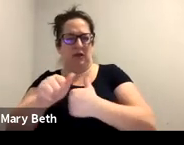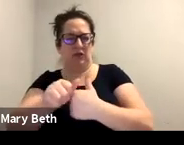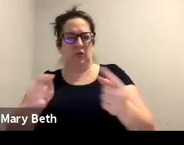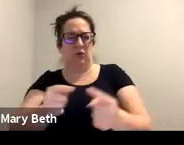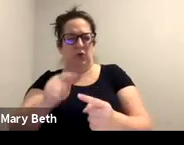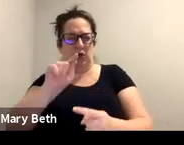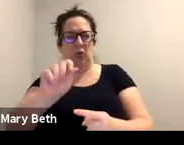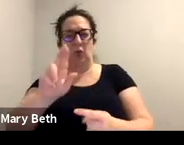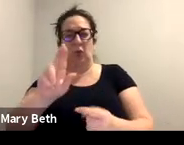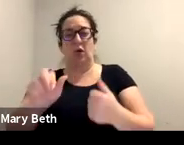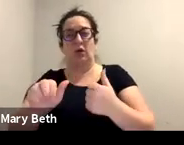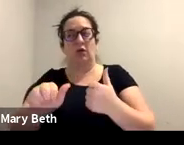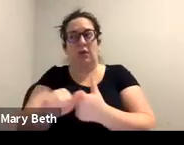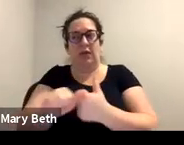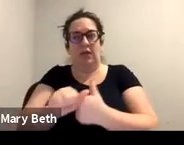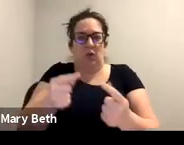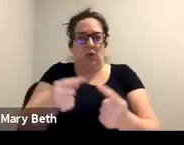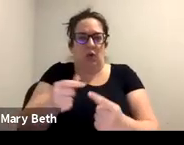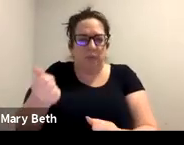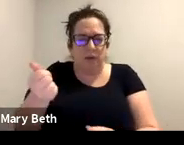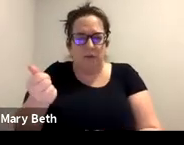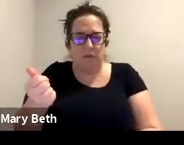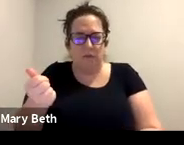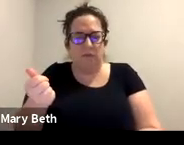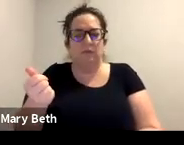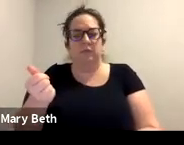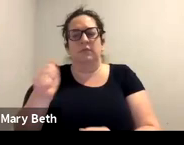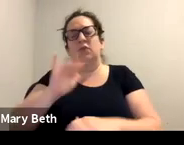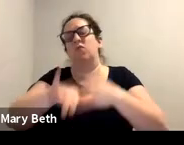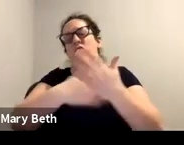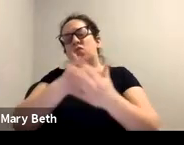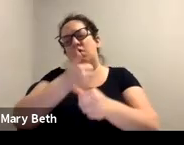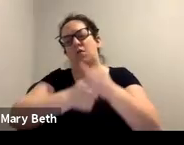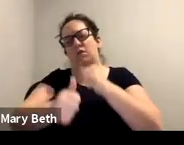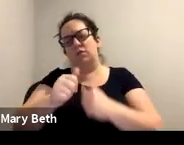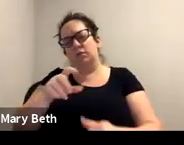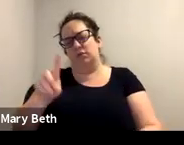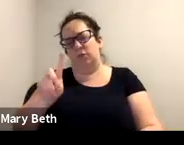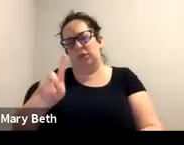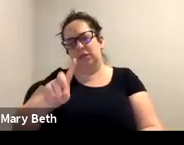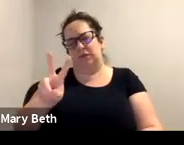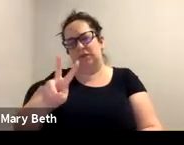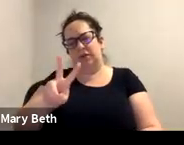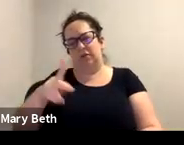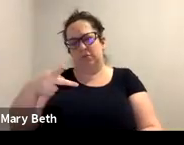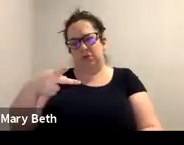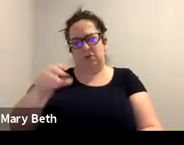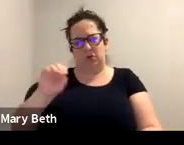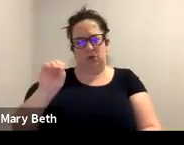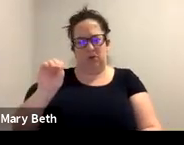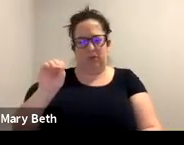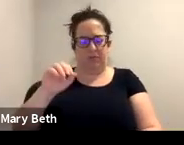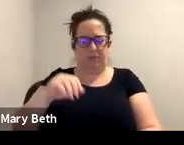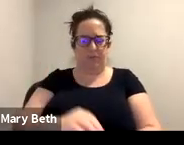those all fall under a domestic violence protection order. If you do not have, uh, what's